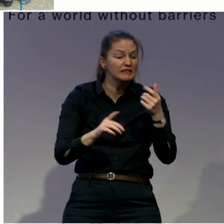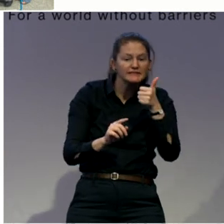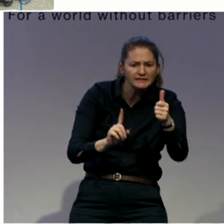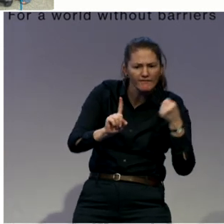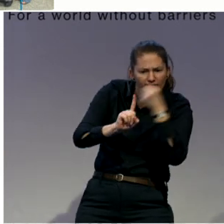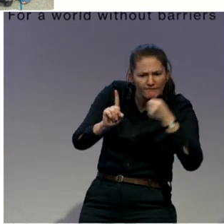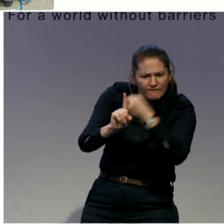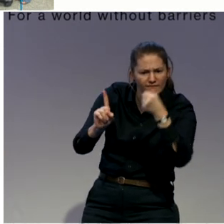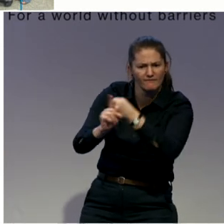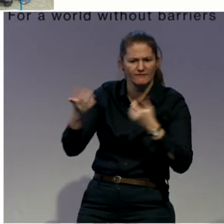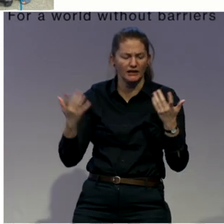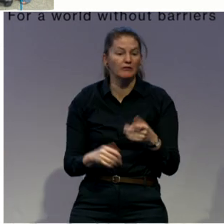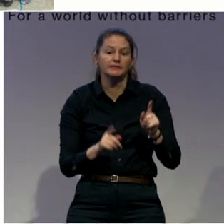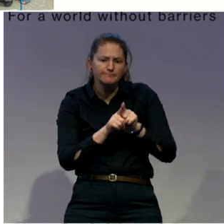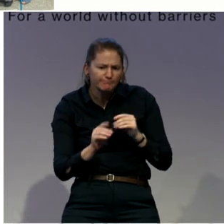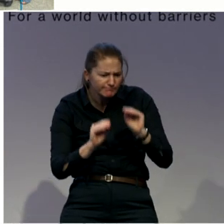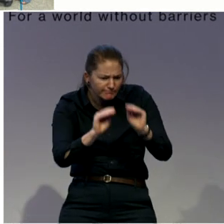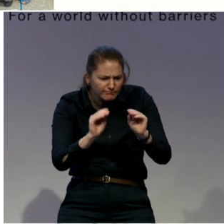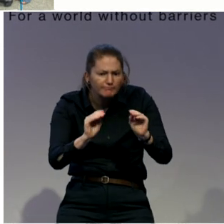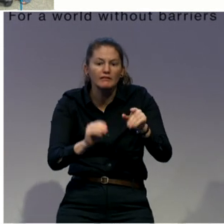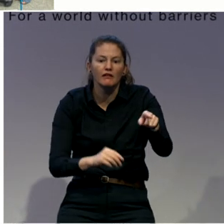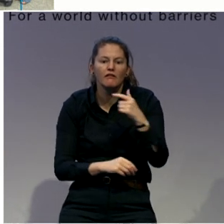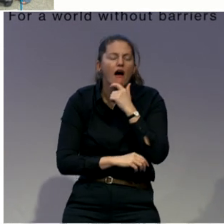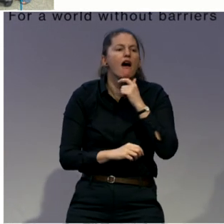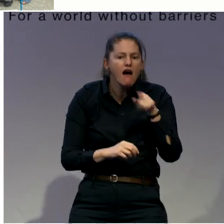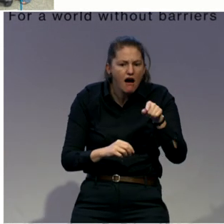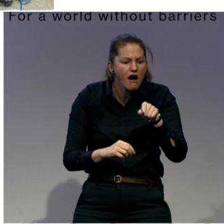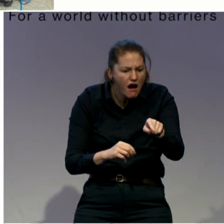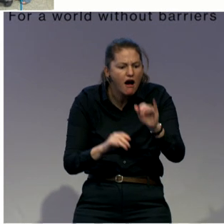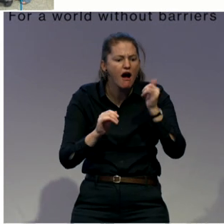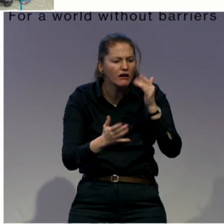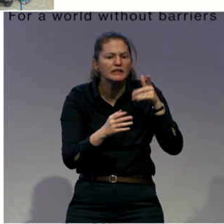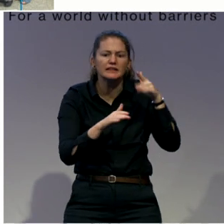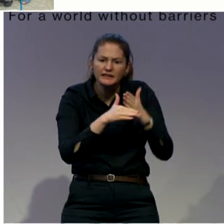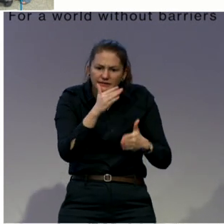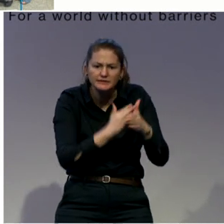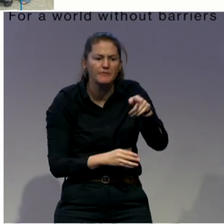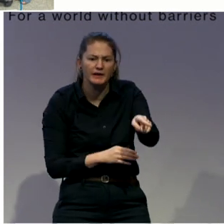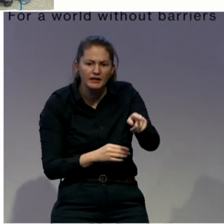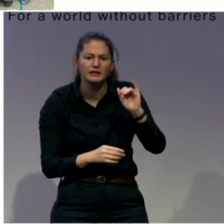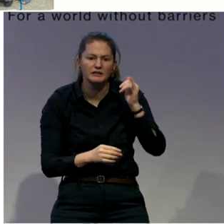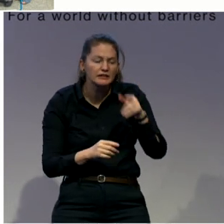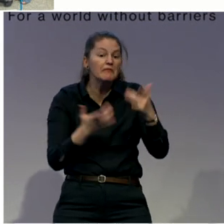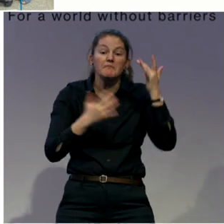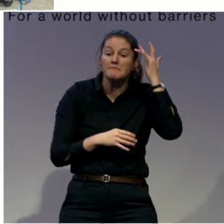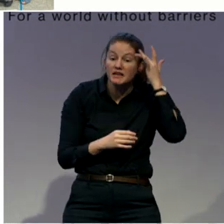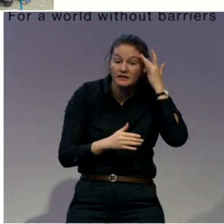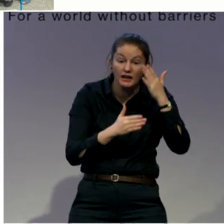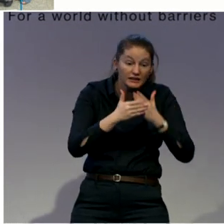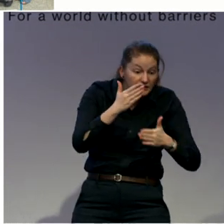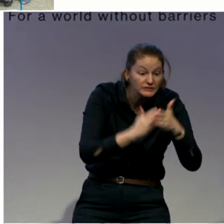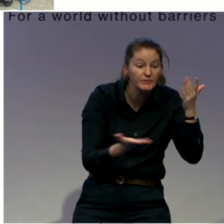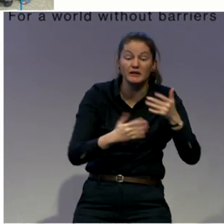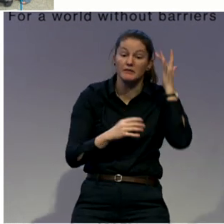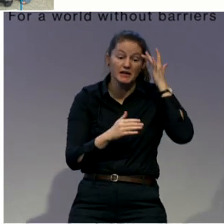disability, how to more effectively communicate with people with intellectual and developmental disabilities, and